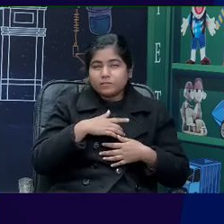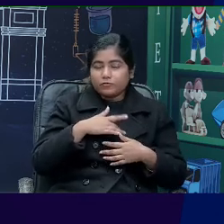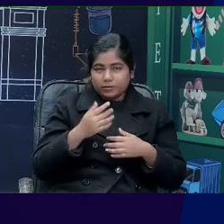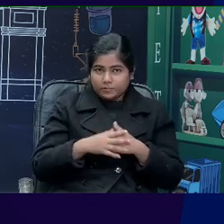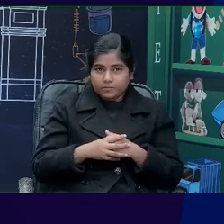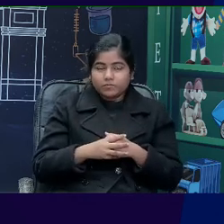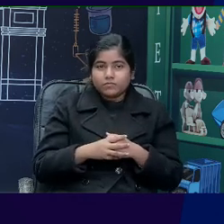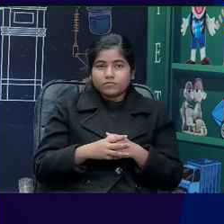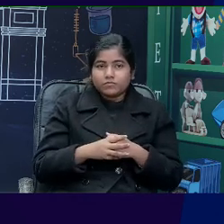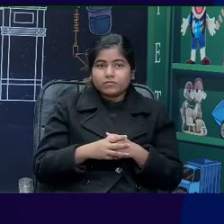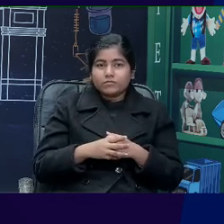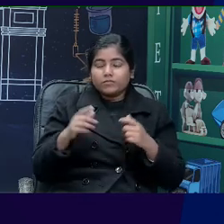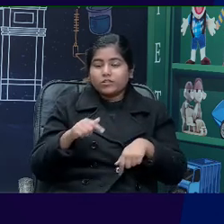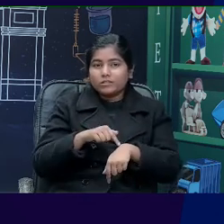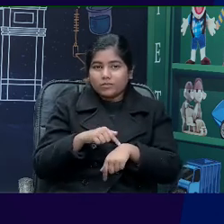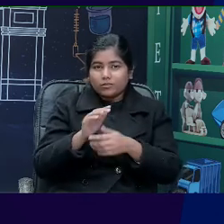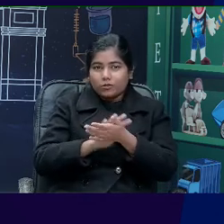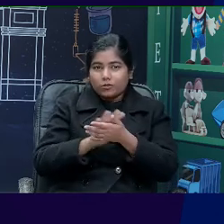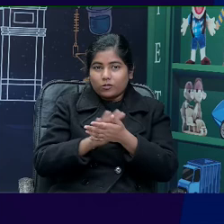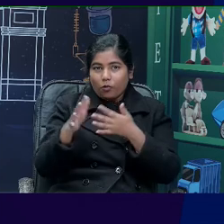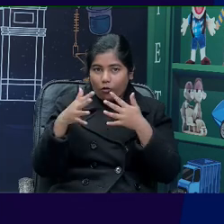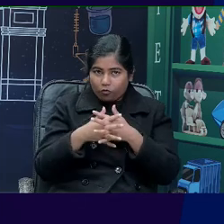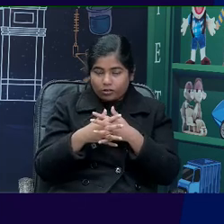So now it's time for the homework, ma'am.